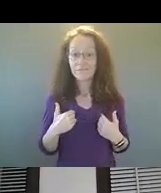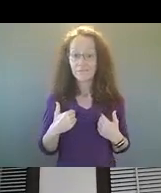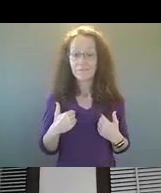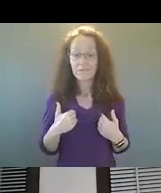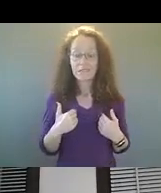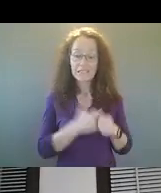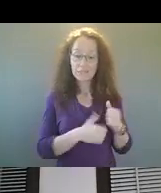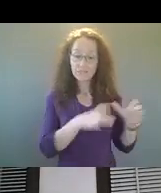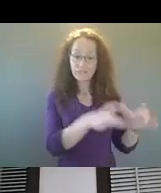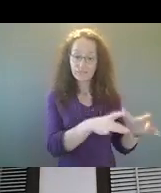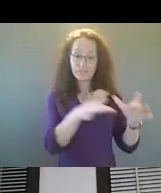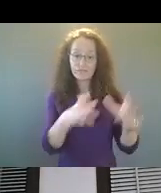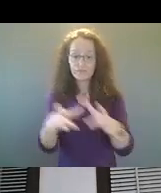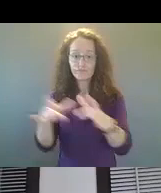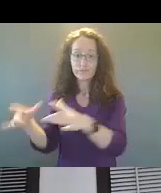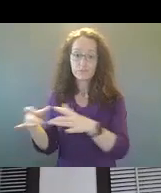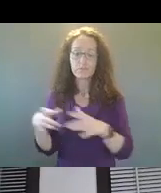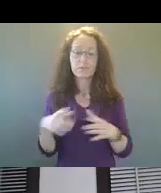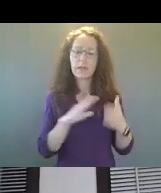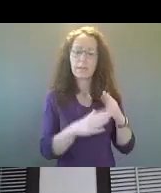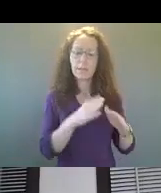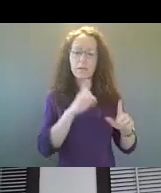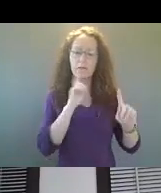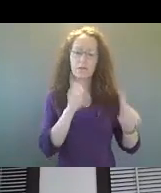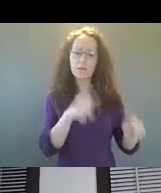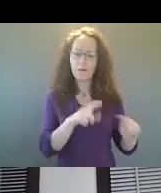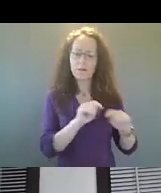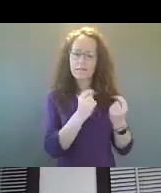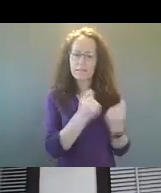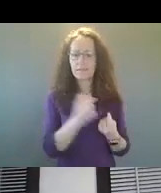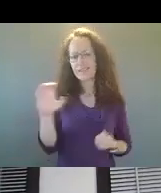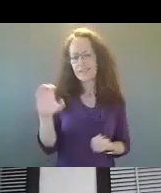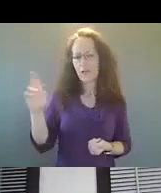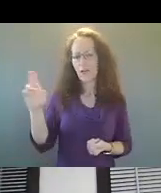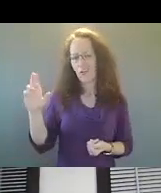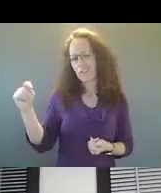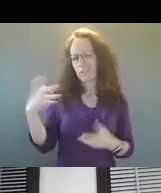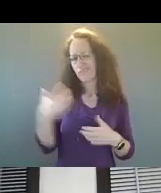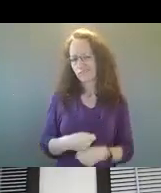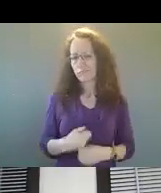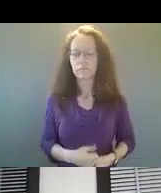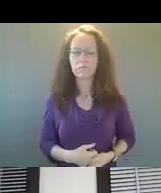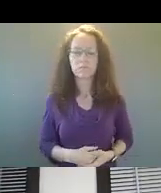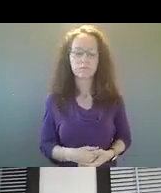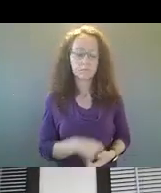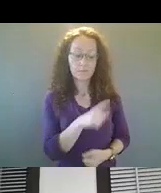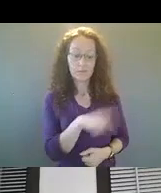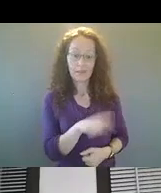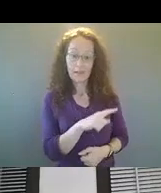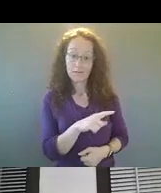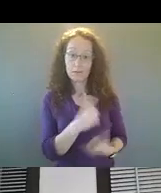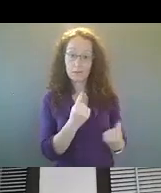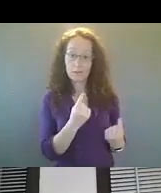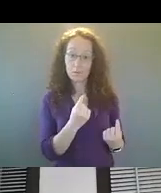precinct, uh, uh, community response team, their CRT teams. Um, so, um, what they, uh, have